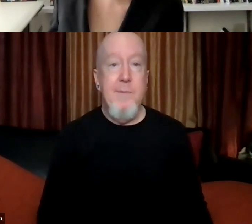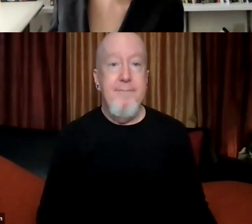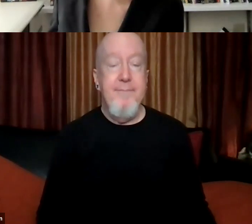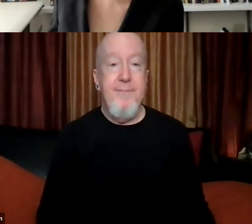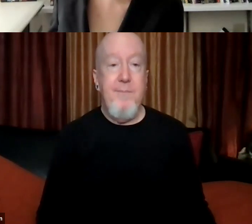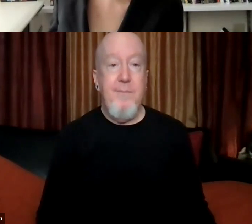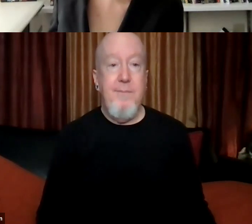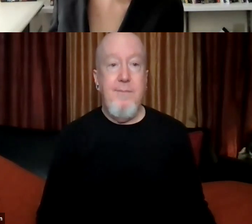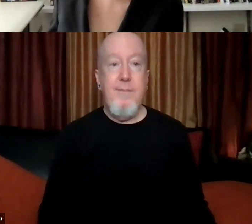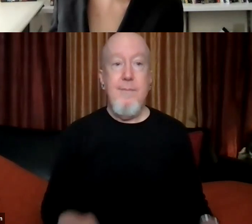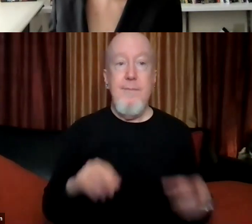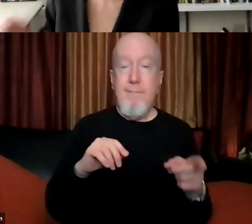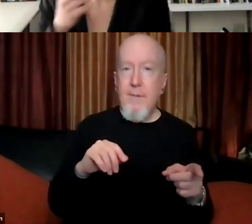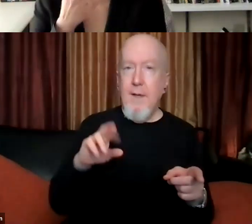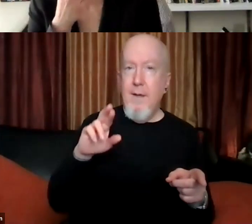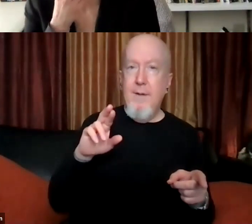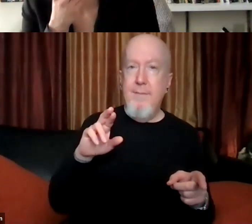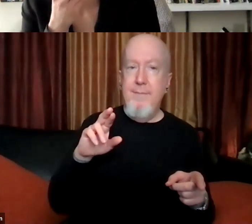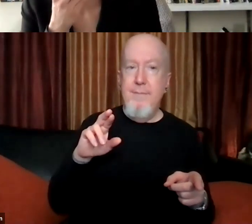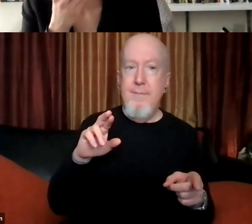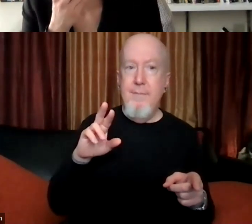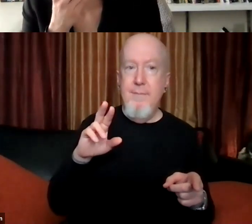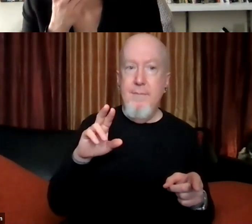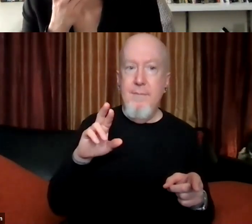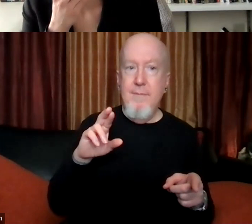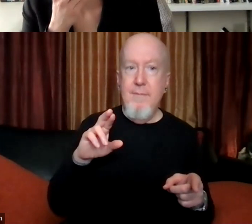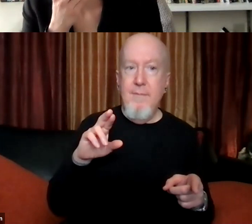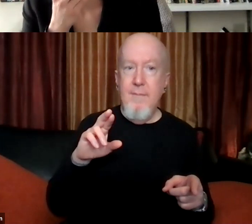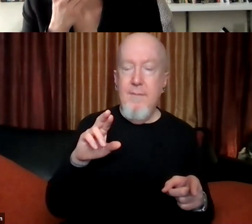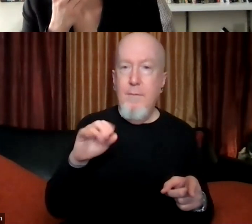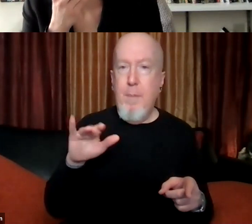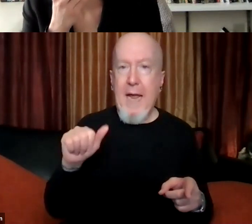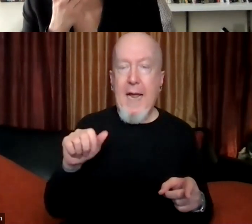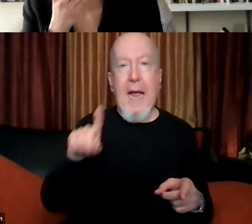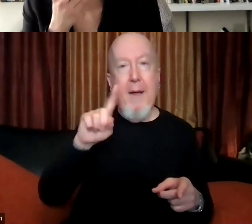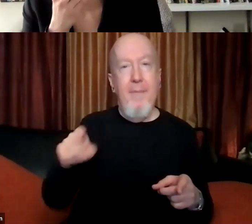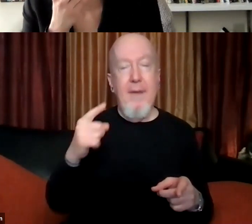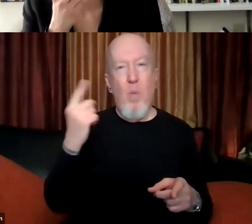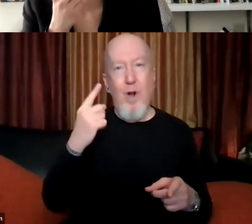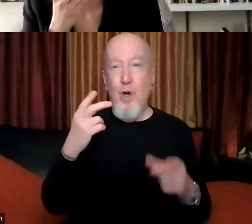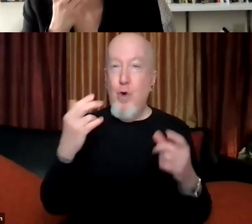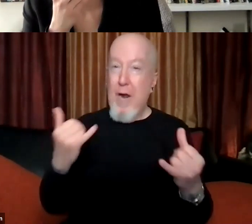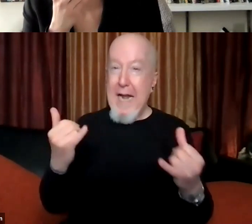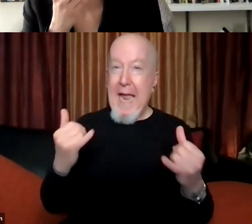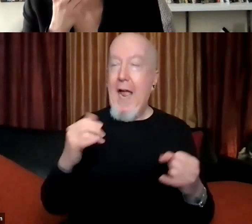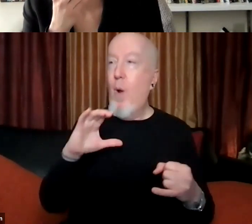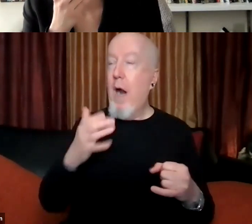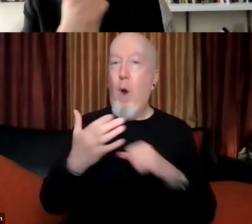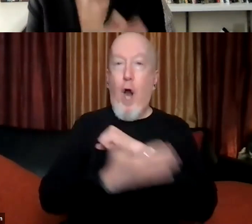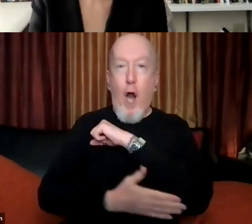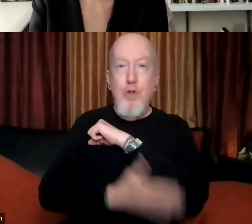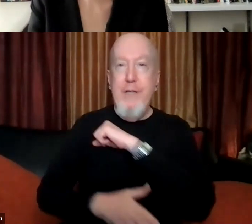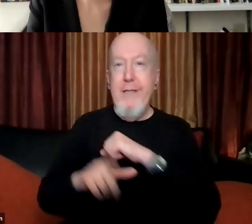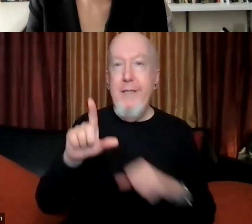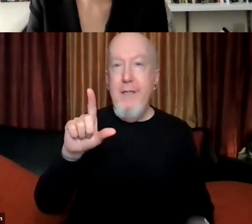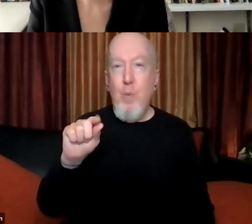And I wonder, you know, I mean, where we are in this particular moment in our history as a country, I wonder how those